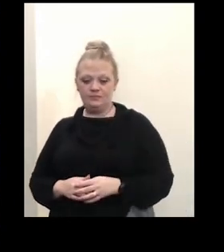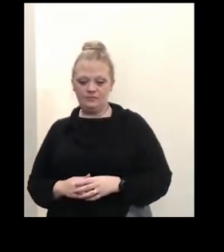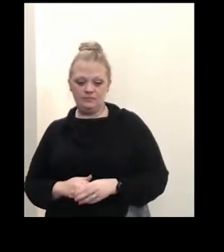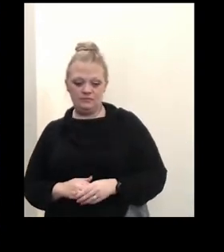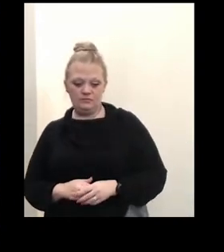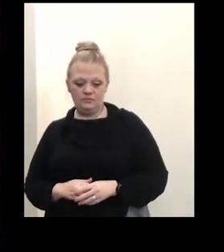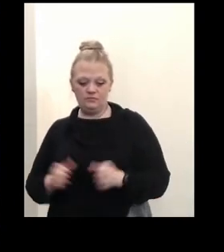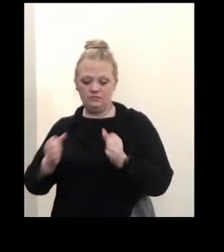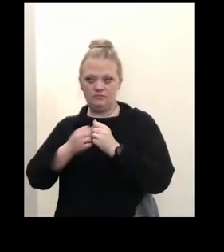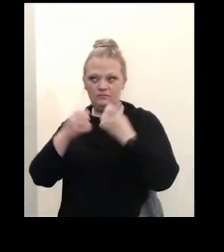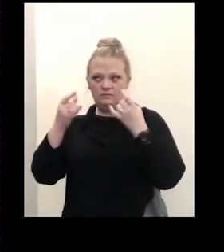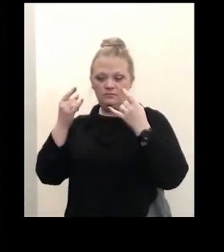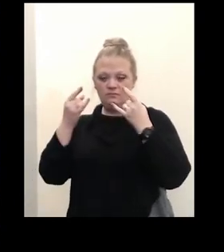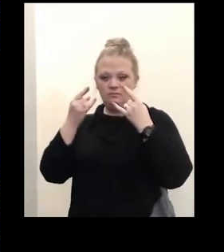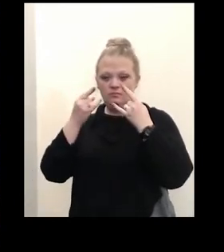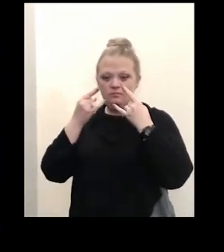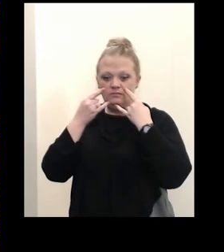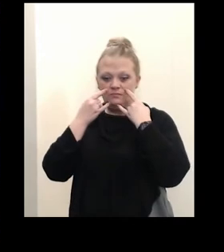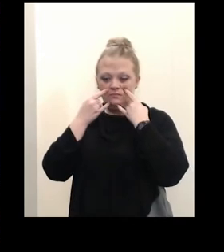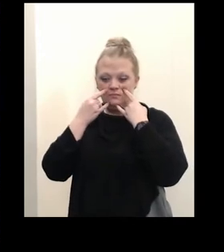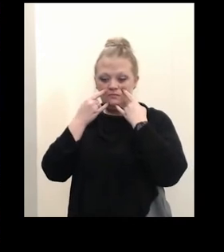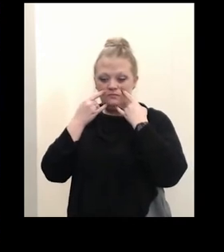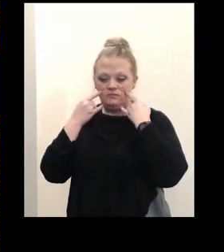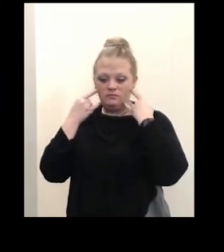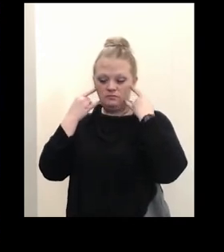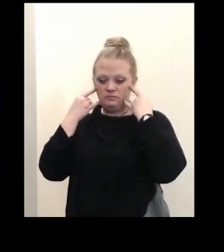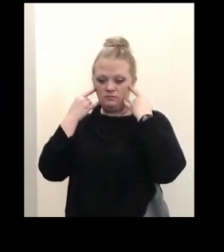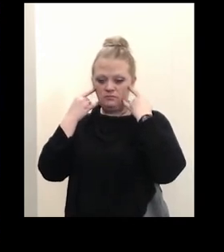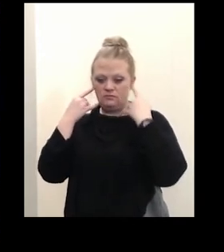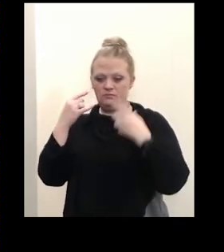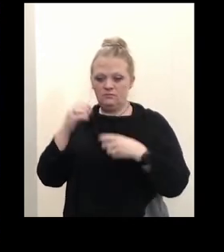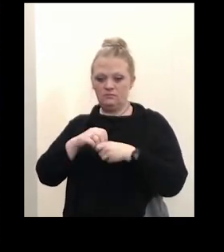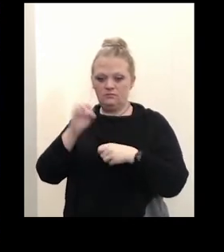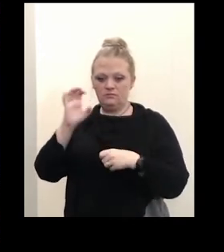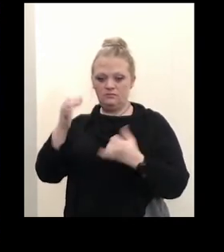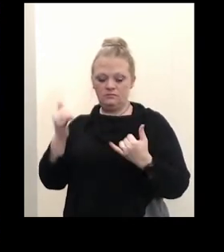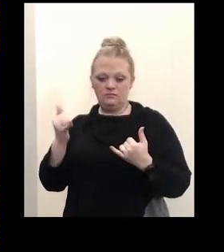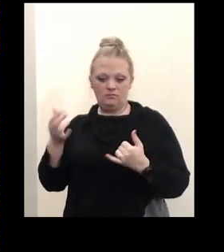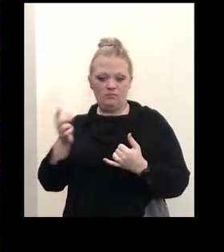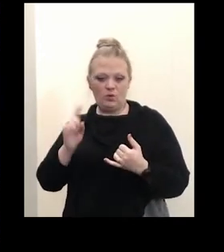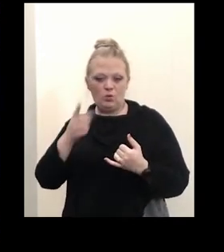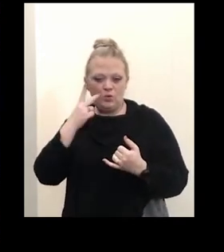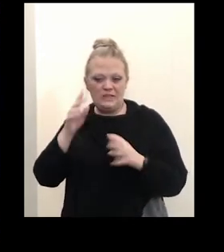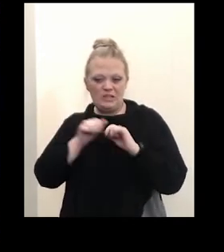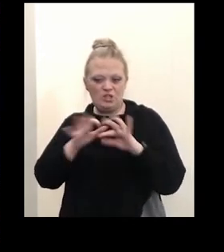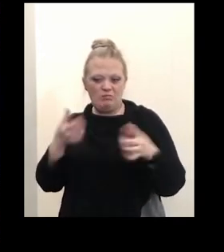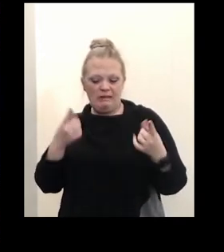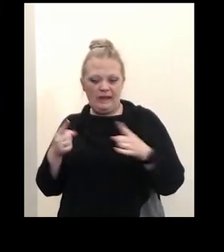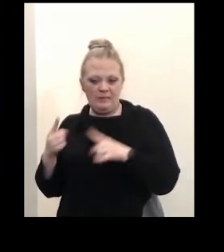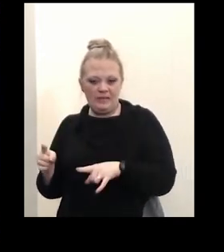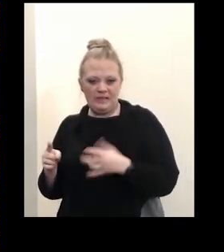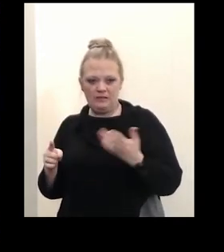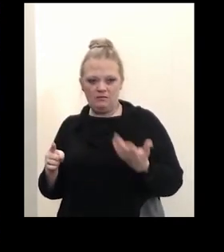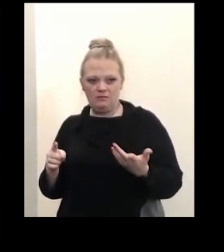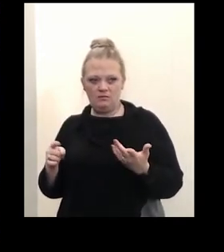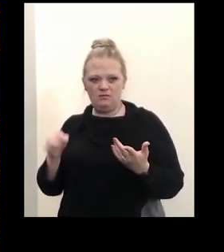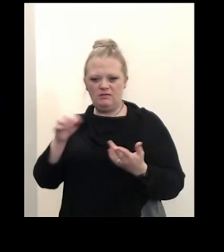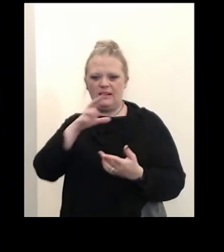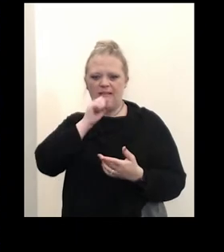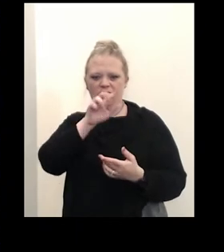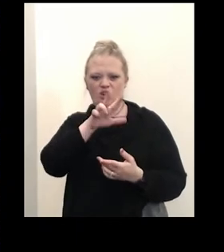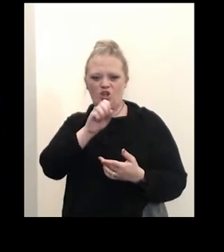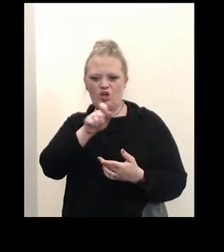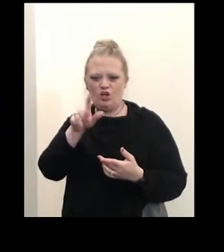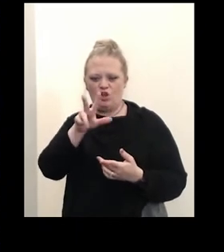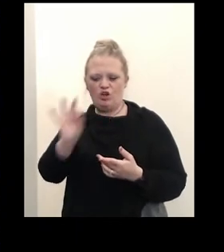mass compliance high in erie county right now where are you finding the bulk of the spread happening especially in that 30 to 39 age group